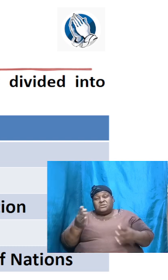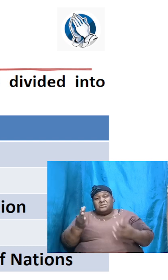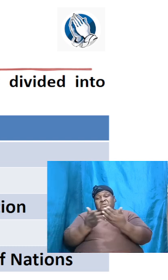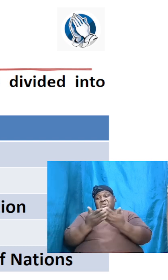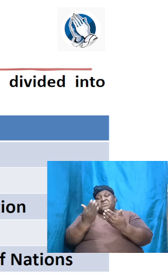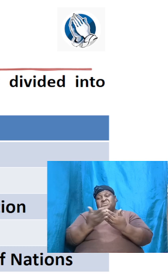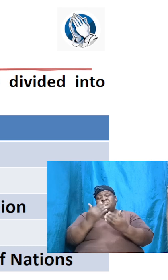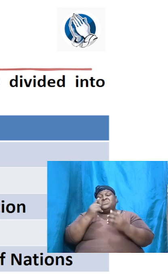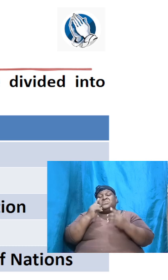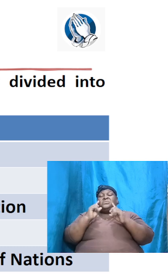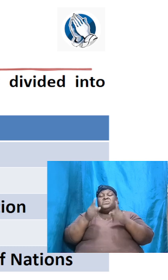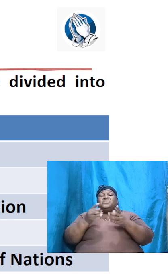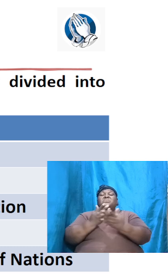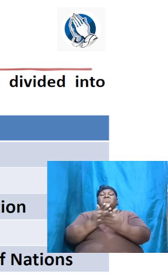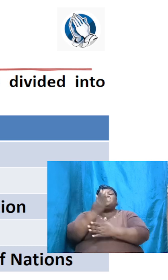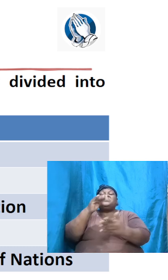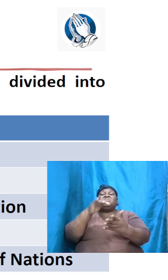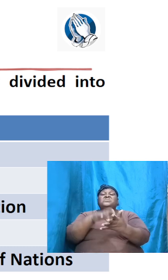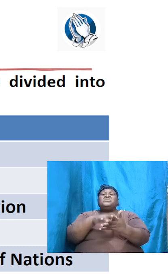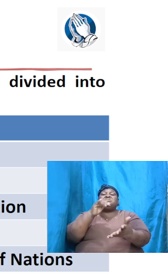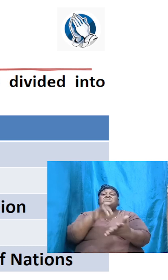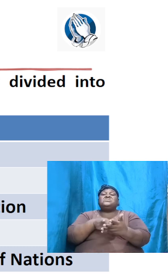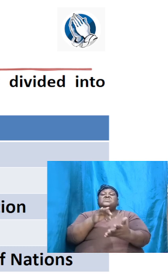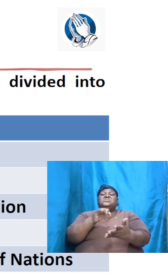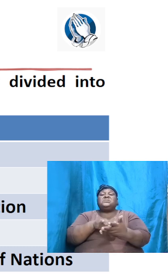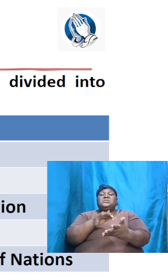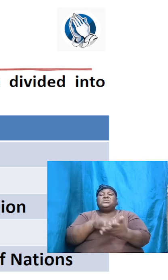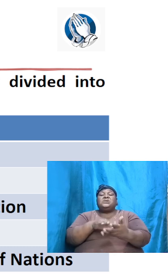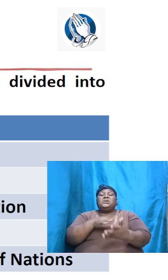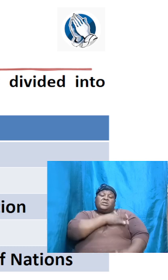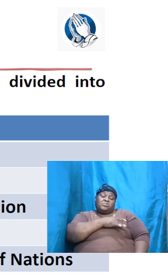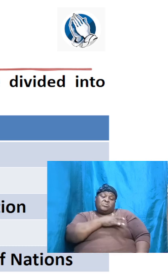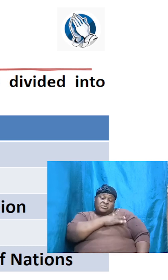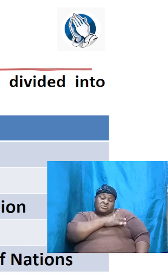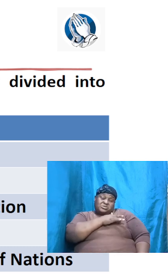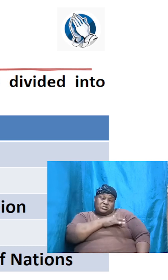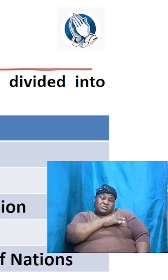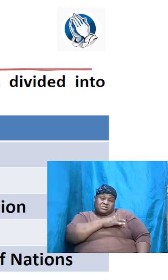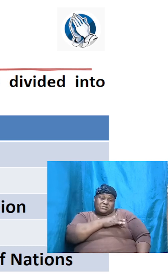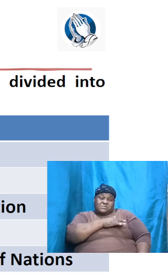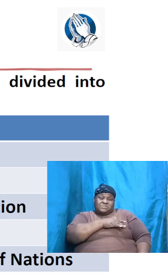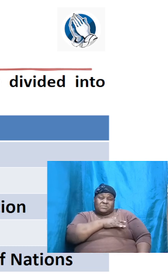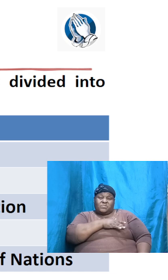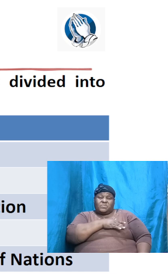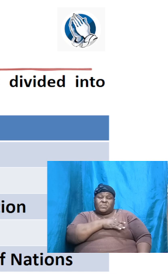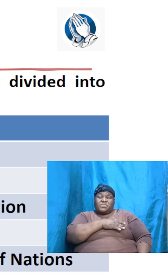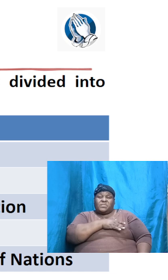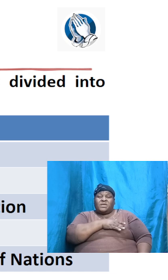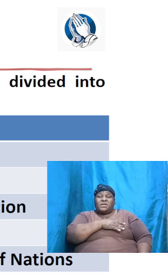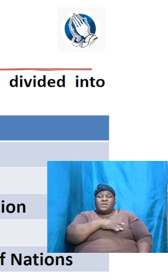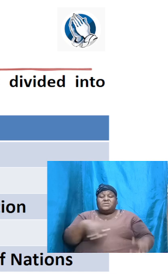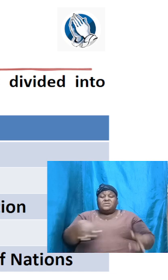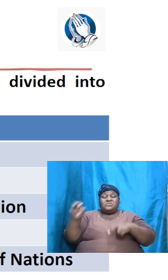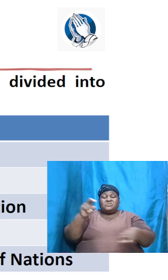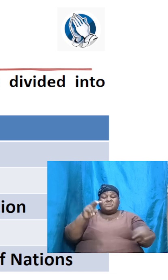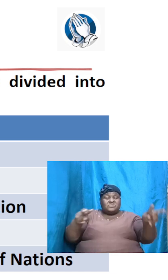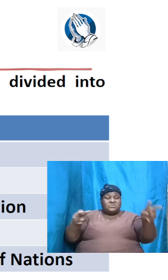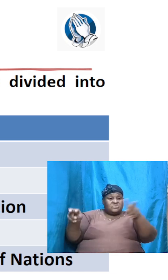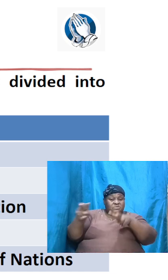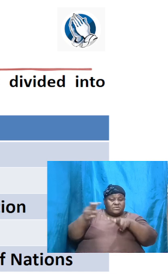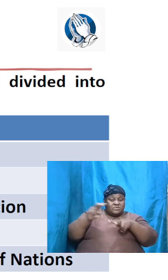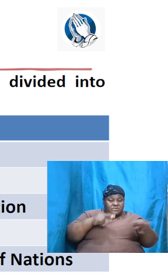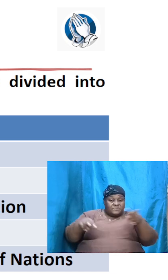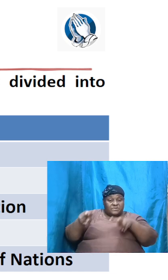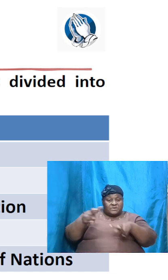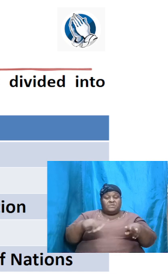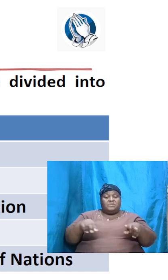go through the study and appreciate the survey of the book. The first